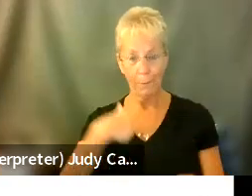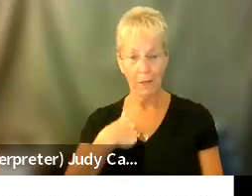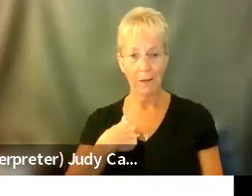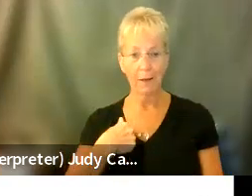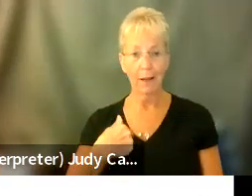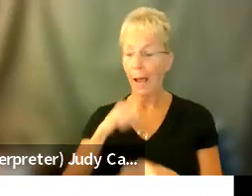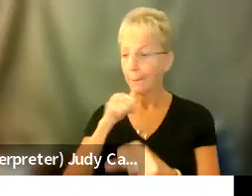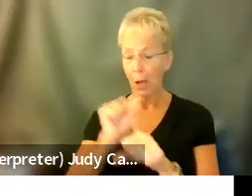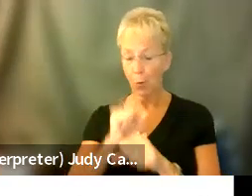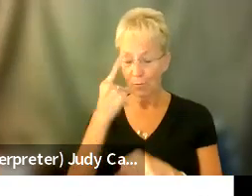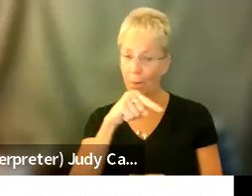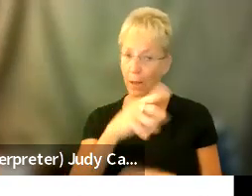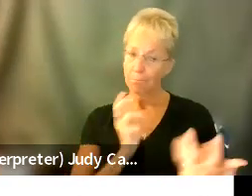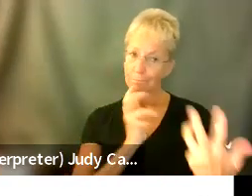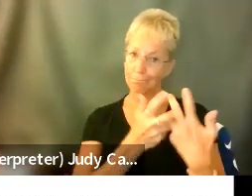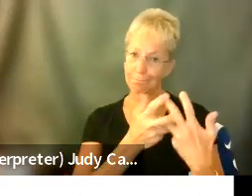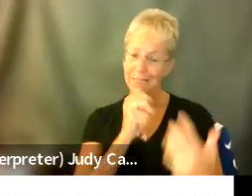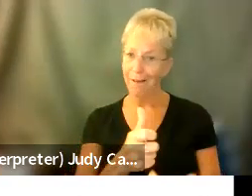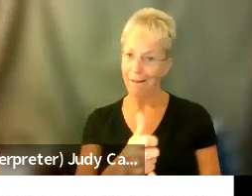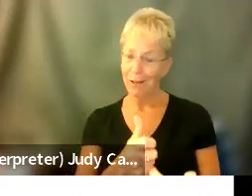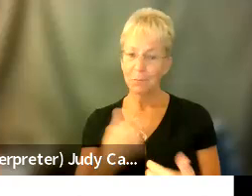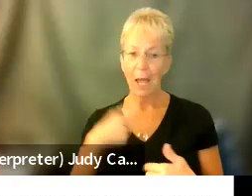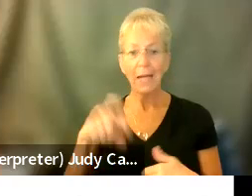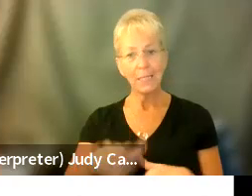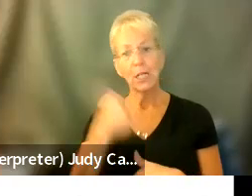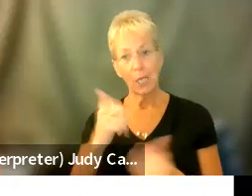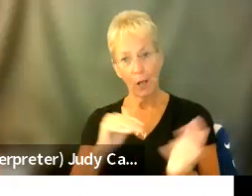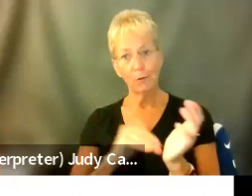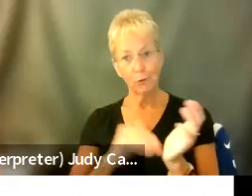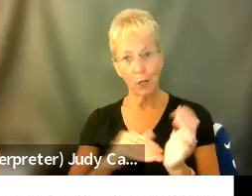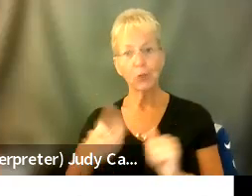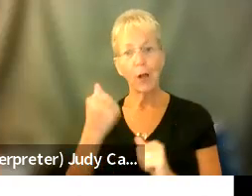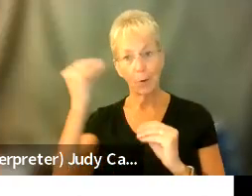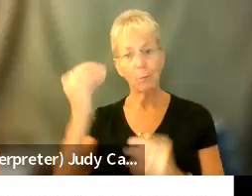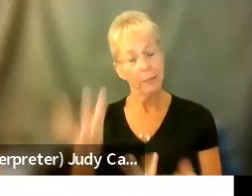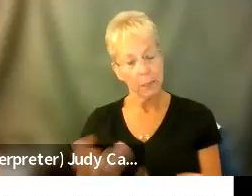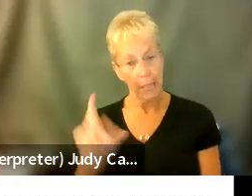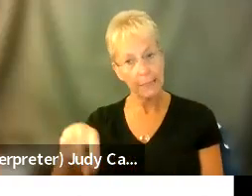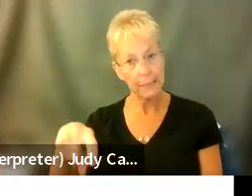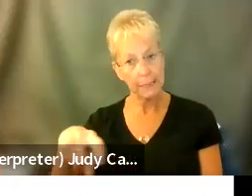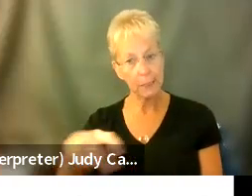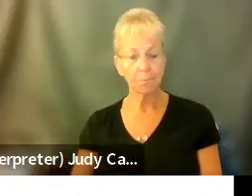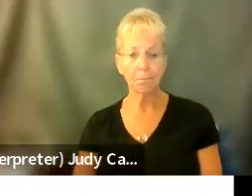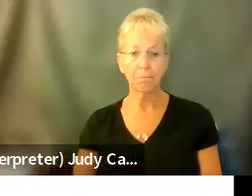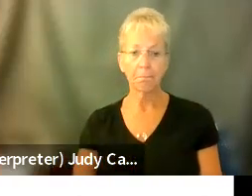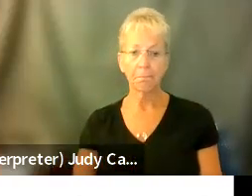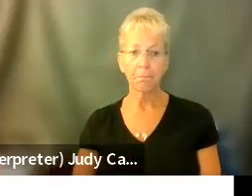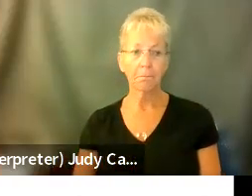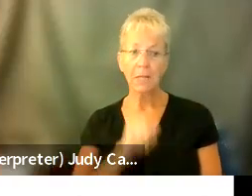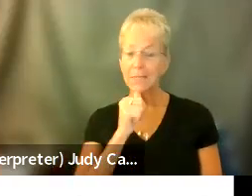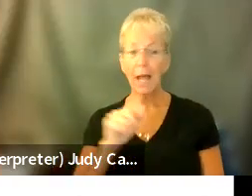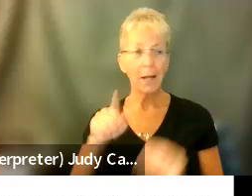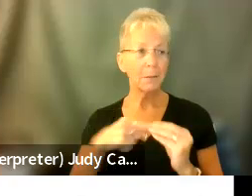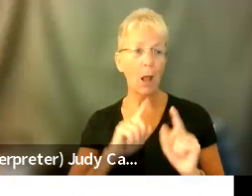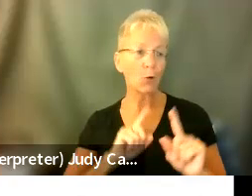working for them. I need to be able to see another doctor and get another opinion. Um, and it's, it's not about going in,